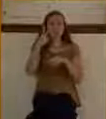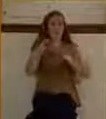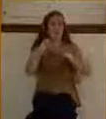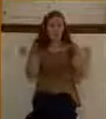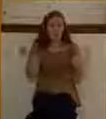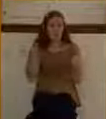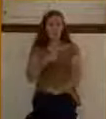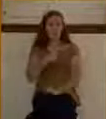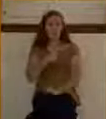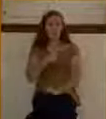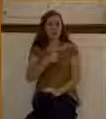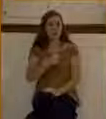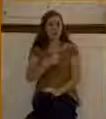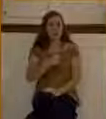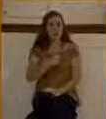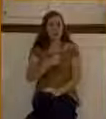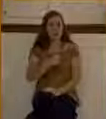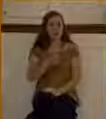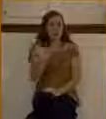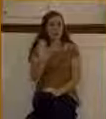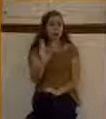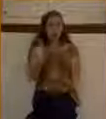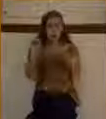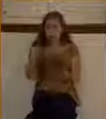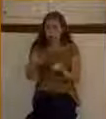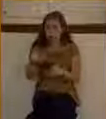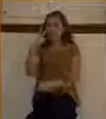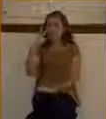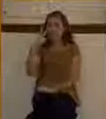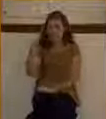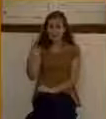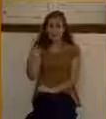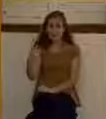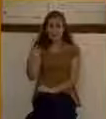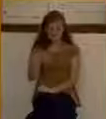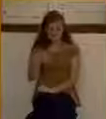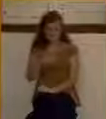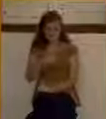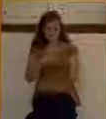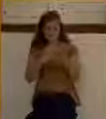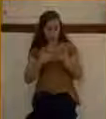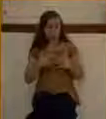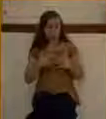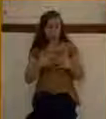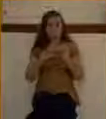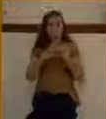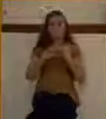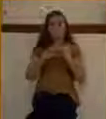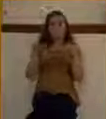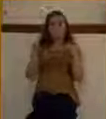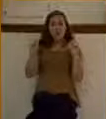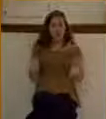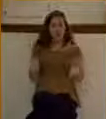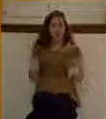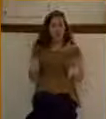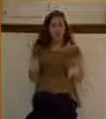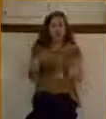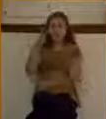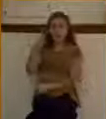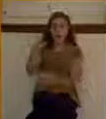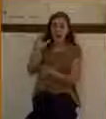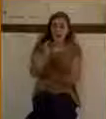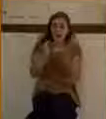Bartimaeus may have been blind with his eyes, but he could see with his heart while others could not see. He saw that Jesus was